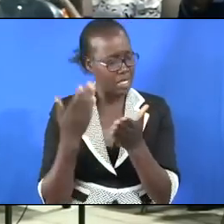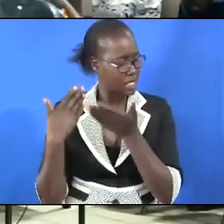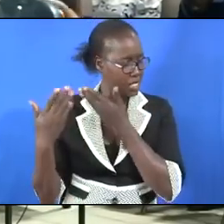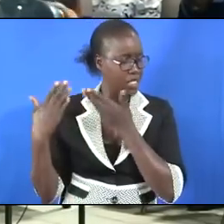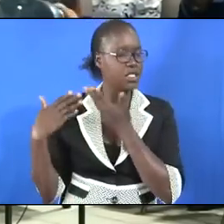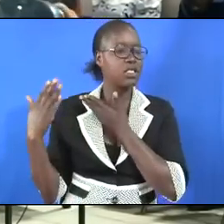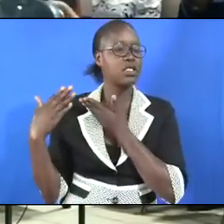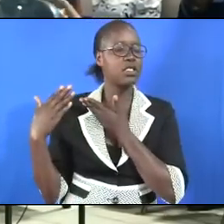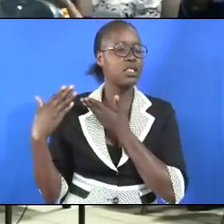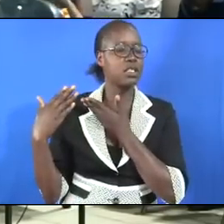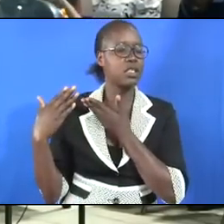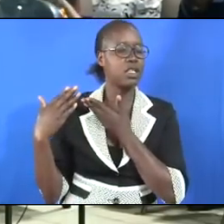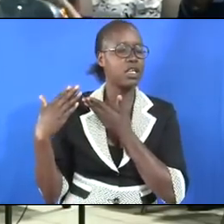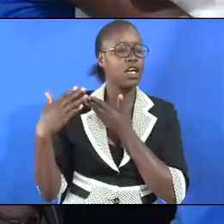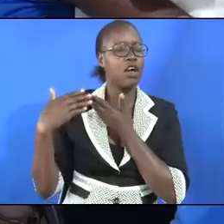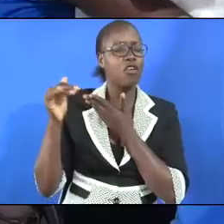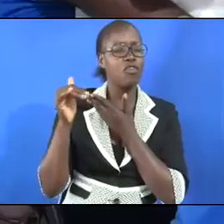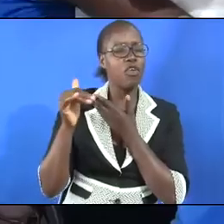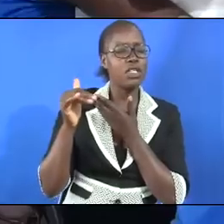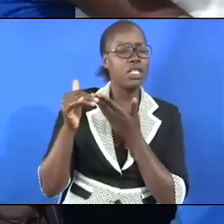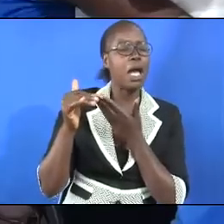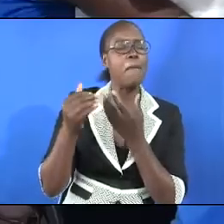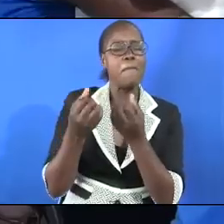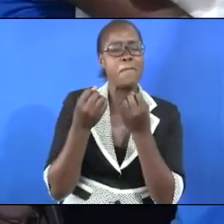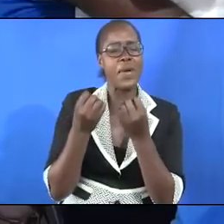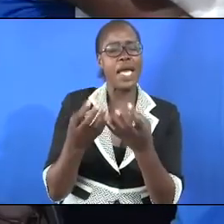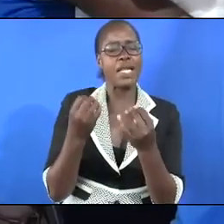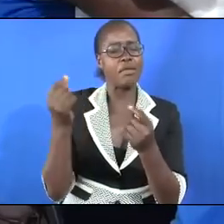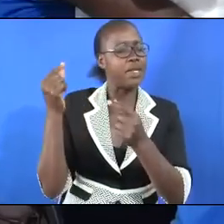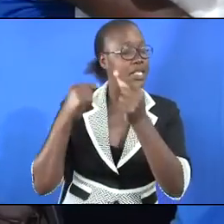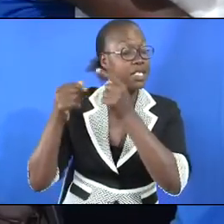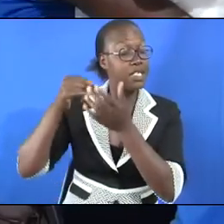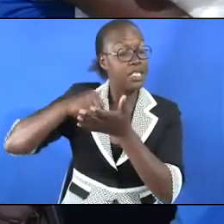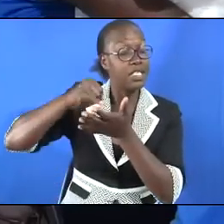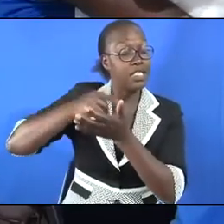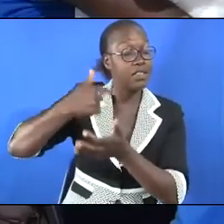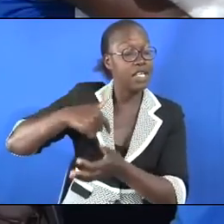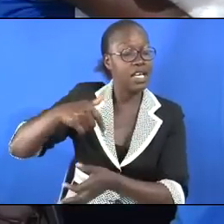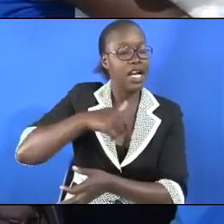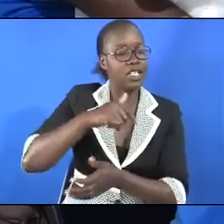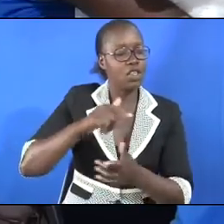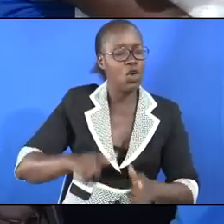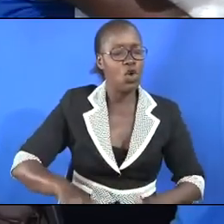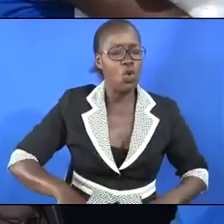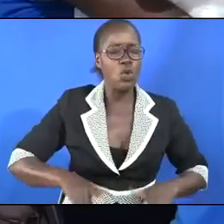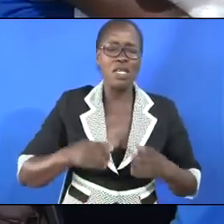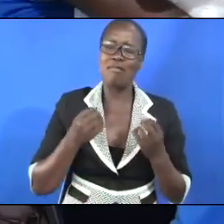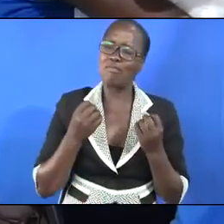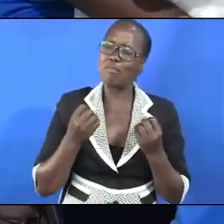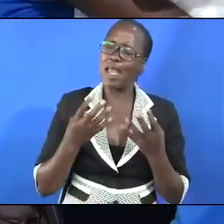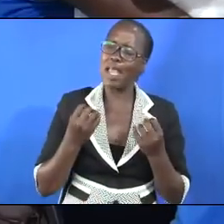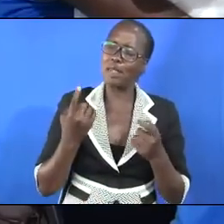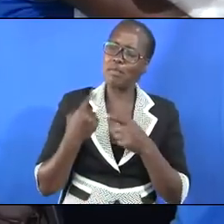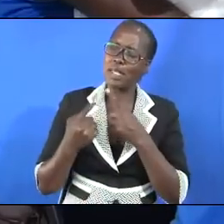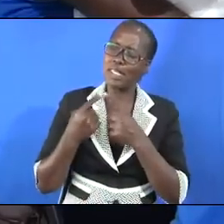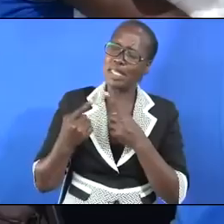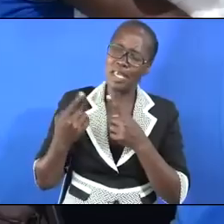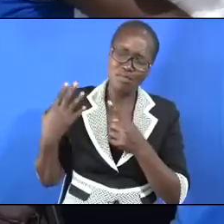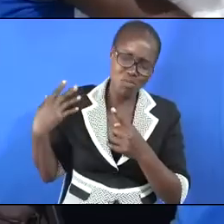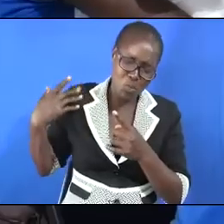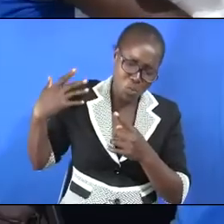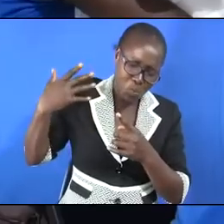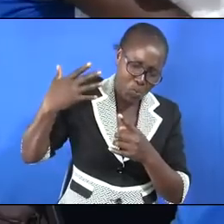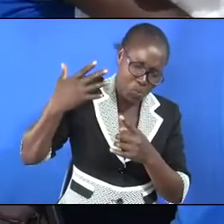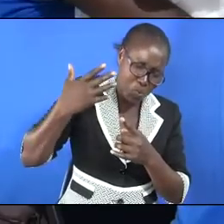for the many generations, including us who live many years when it already